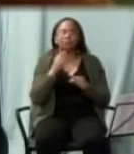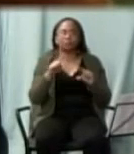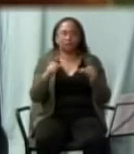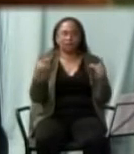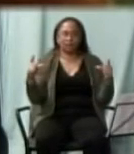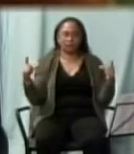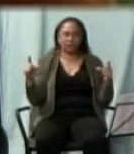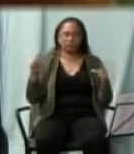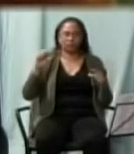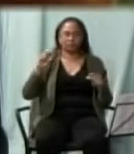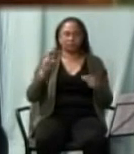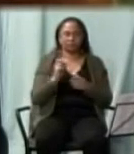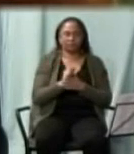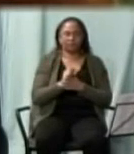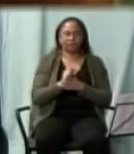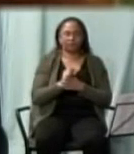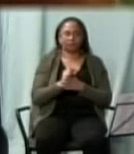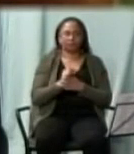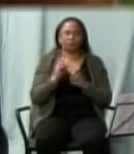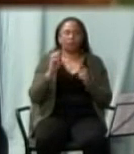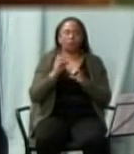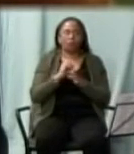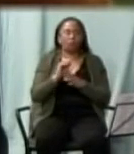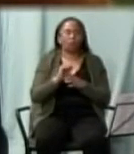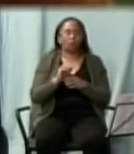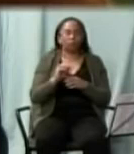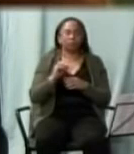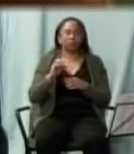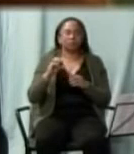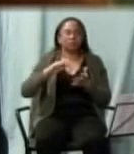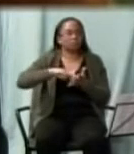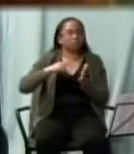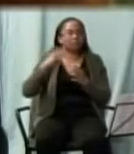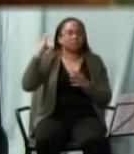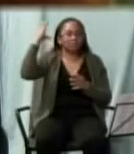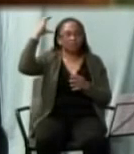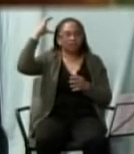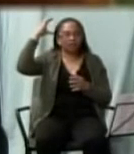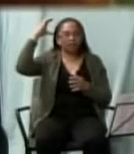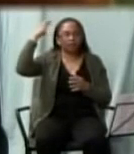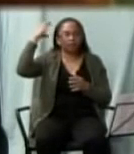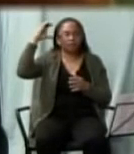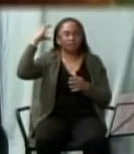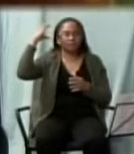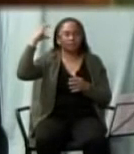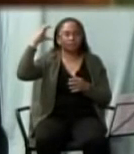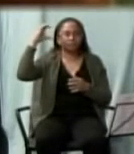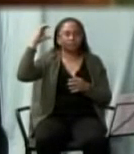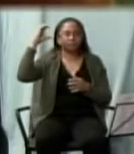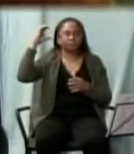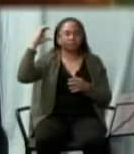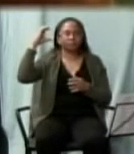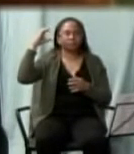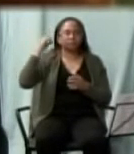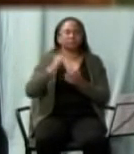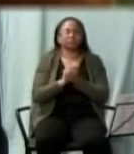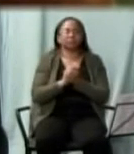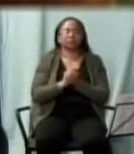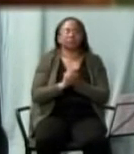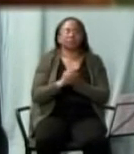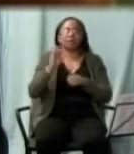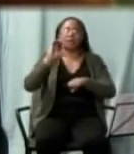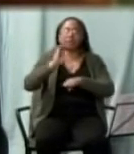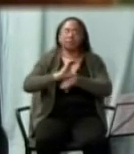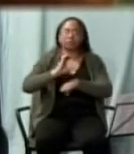or can be used as cousin in the English sense and our holy church prefers